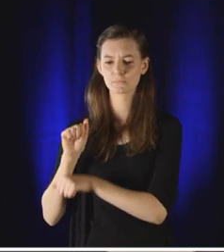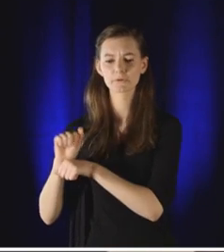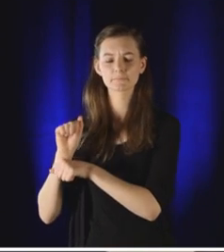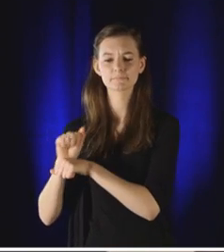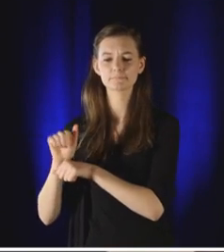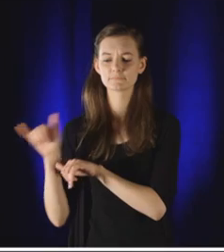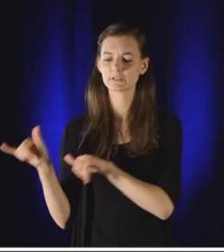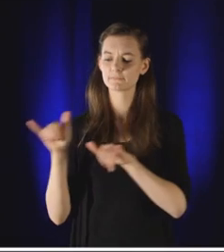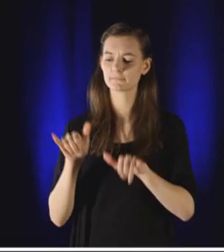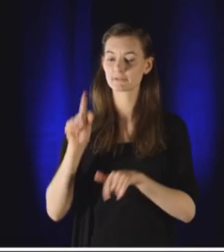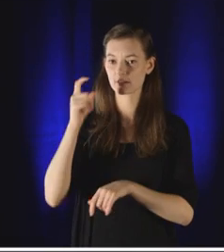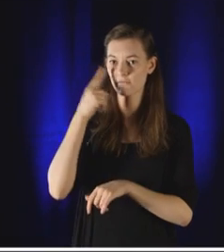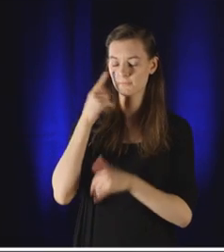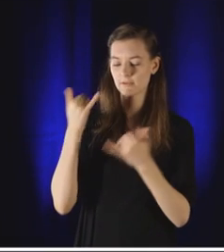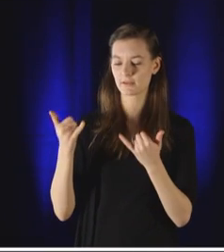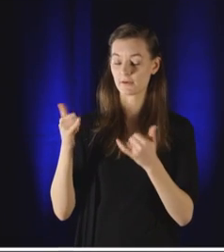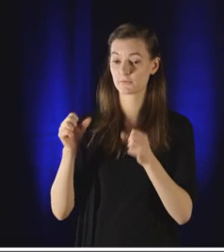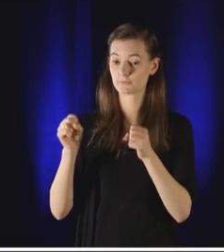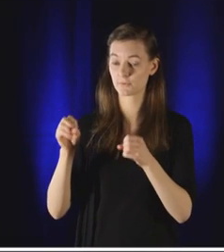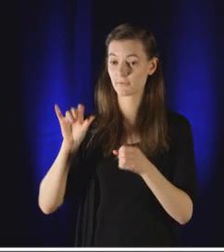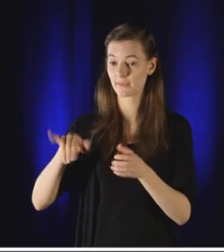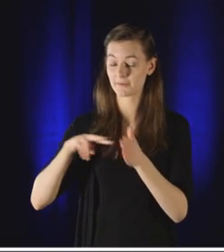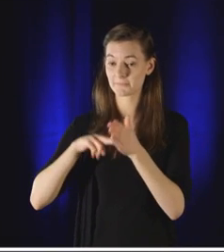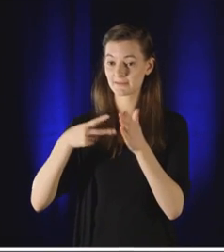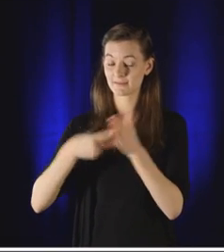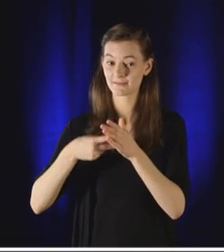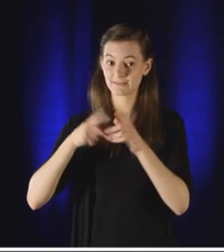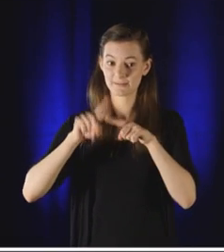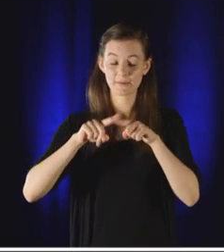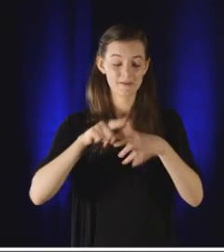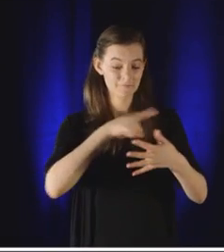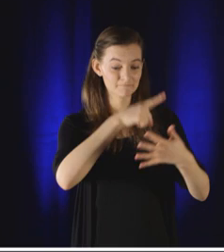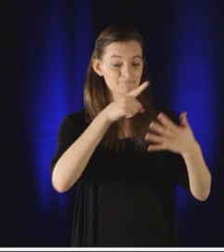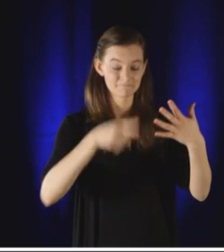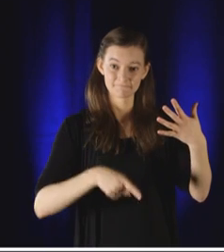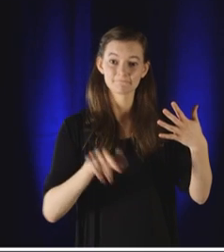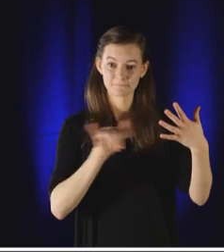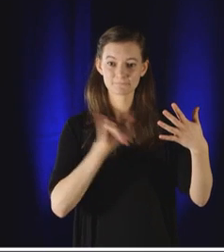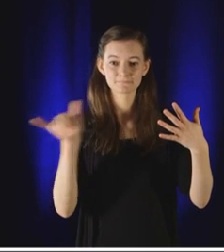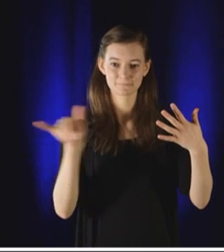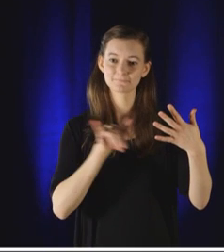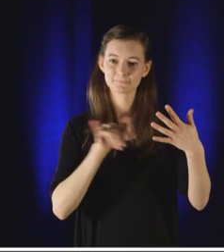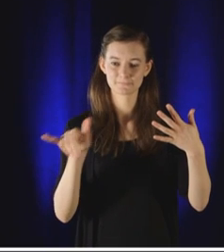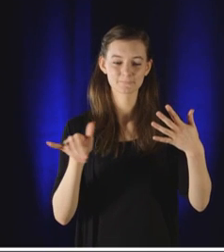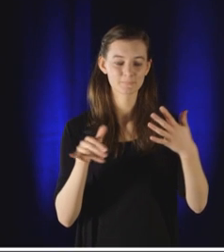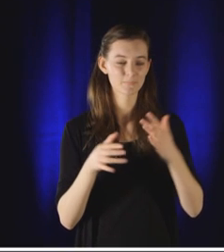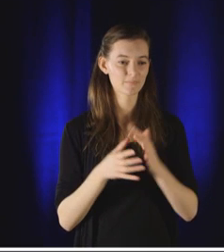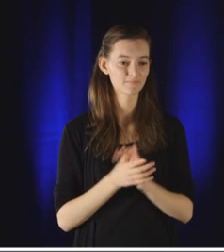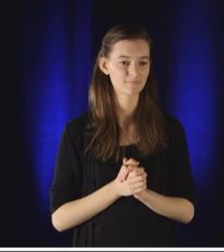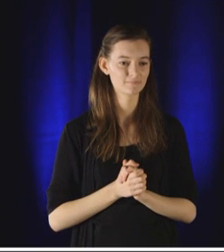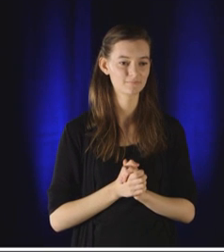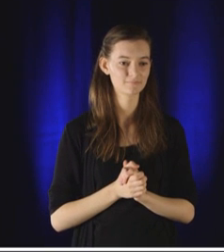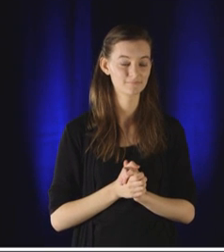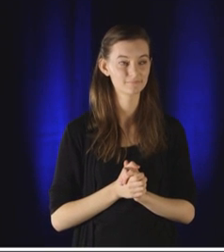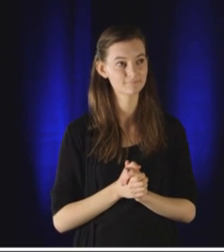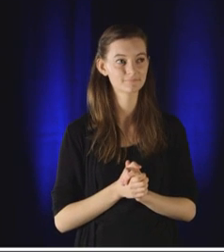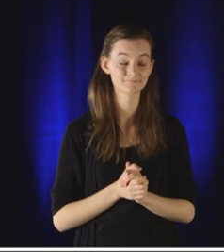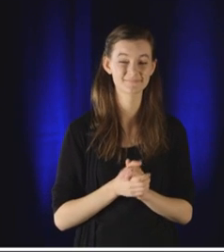function as a state, it also has come to depend on all the institutions that any other government depends on.